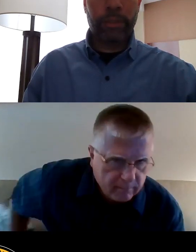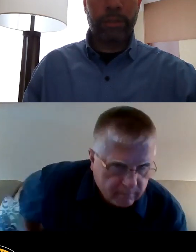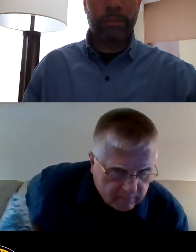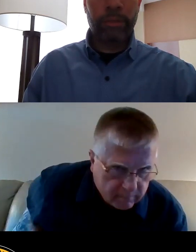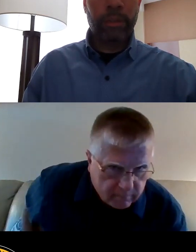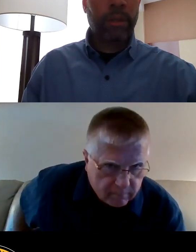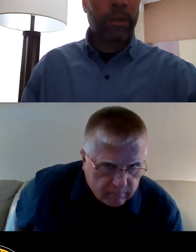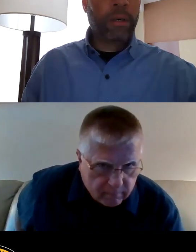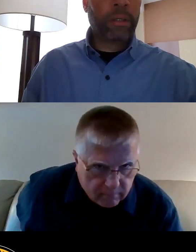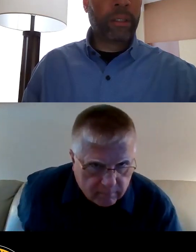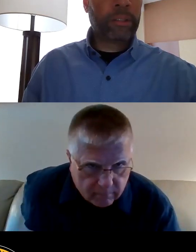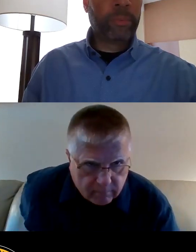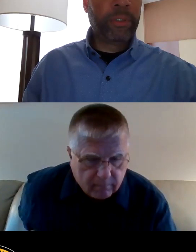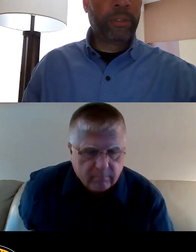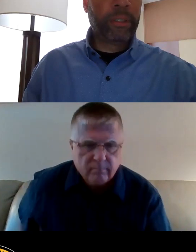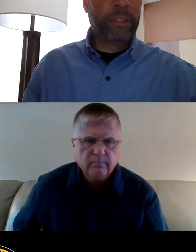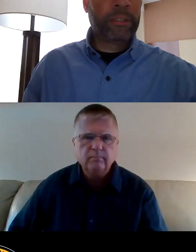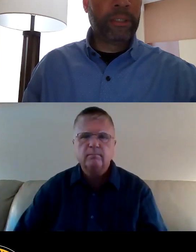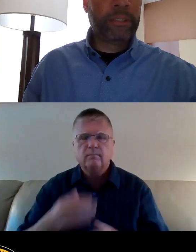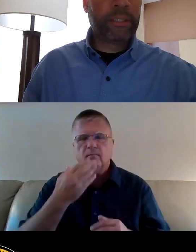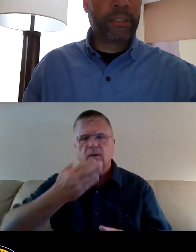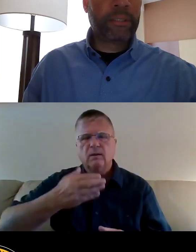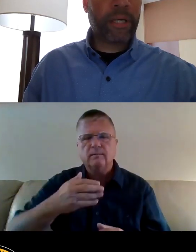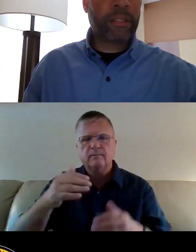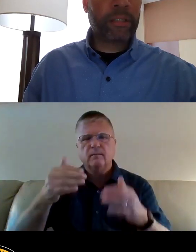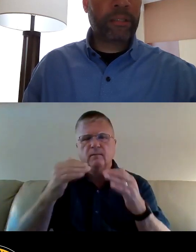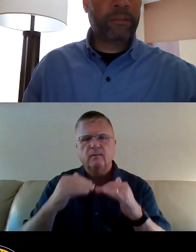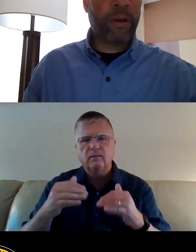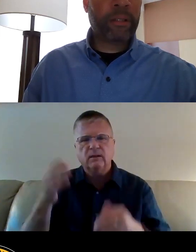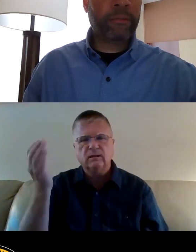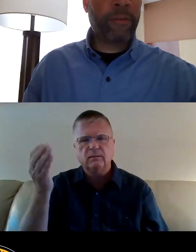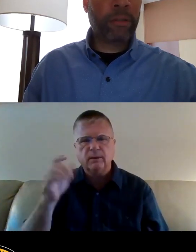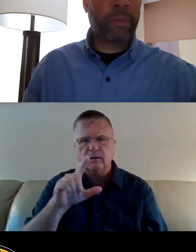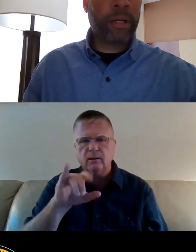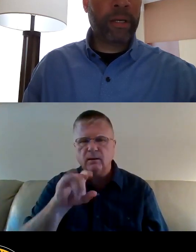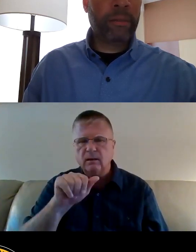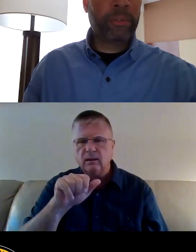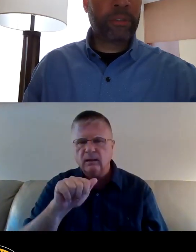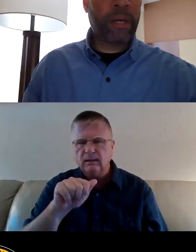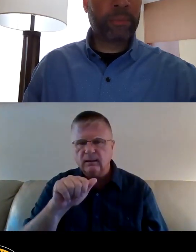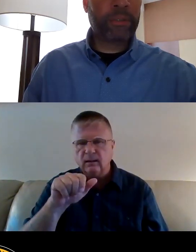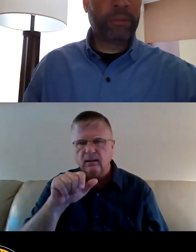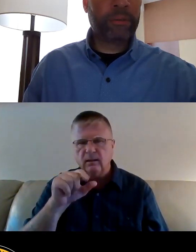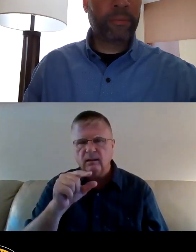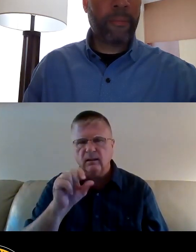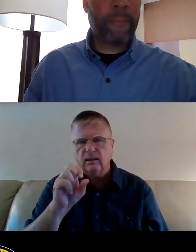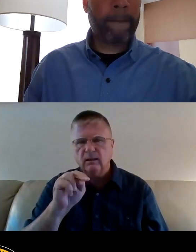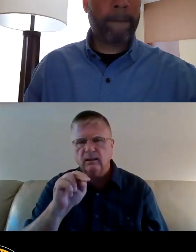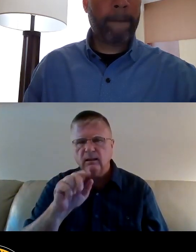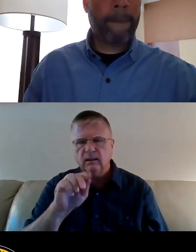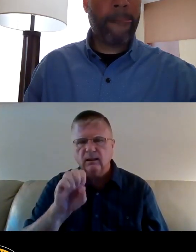Thank you. Our next speaker is Lisa Gonzalez, followed by Amber Thompson.